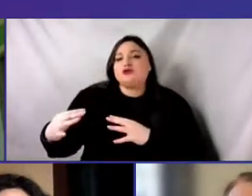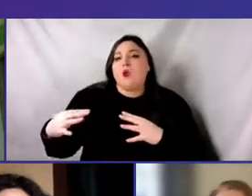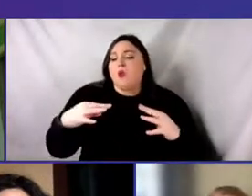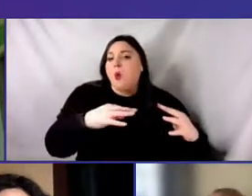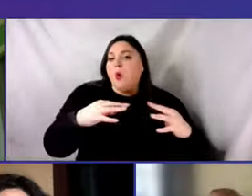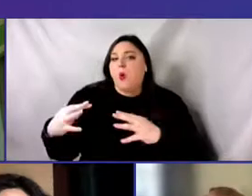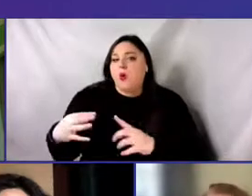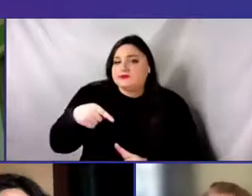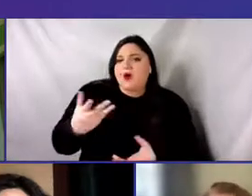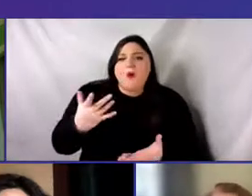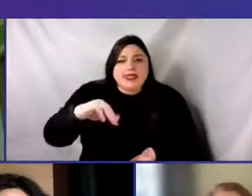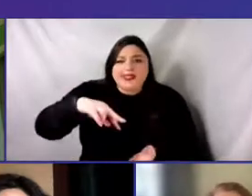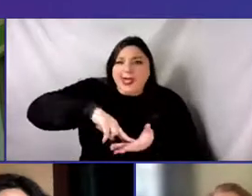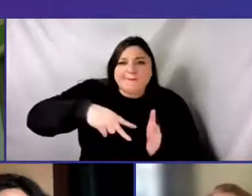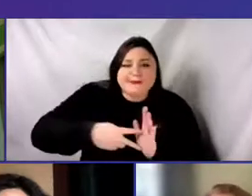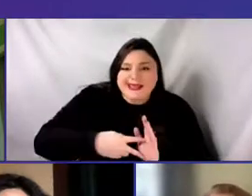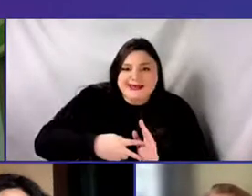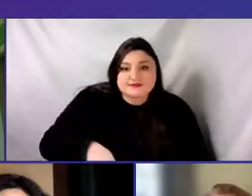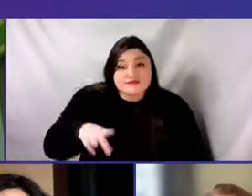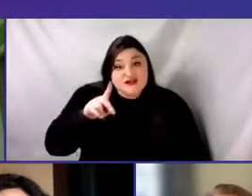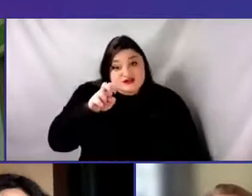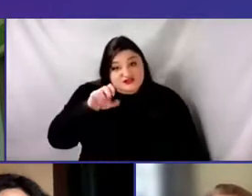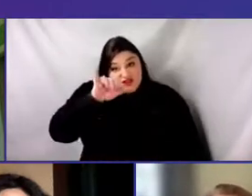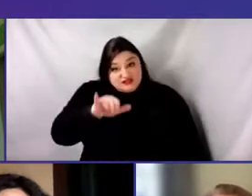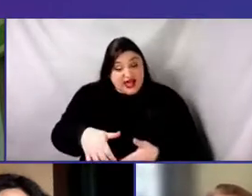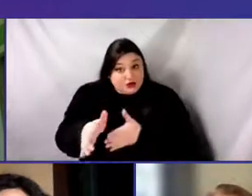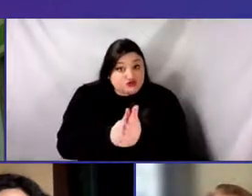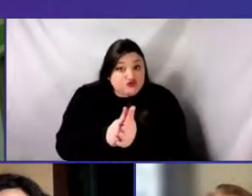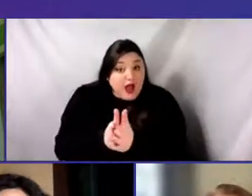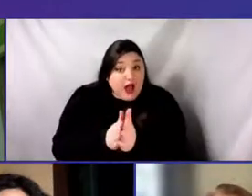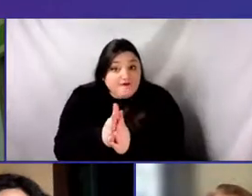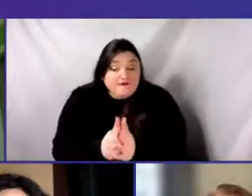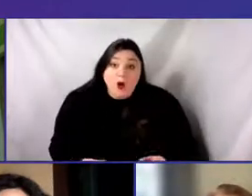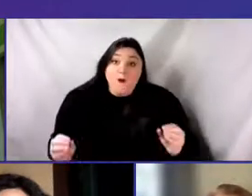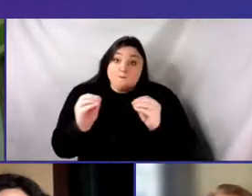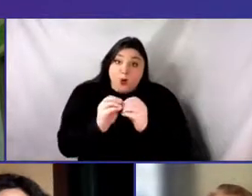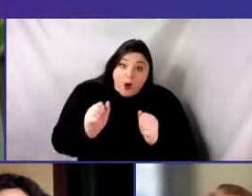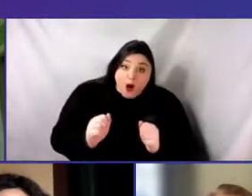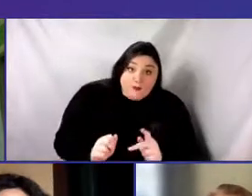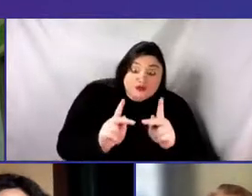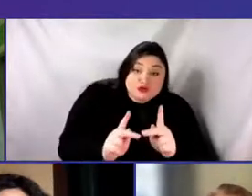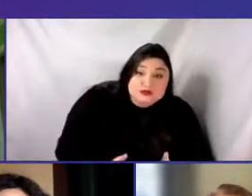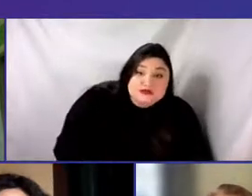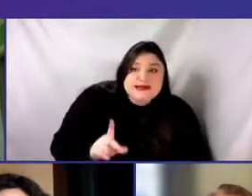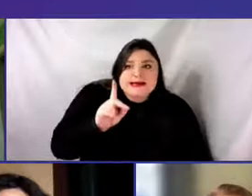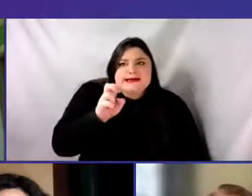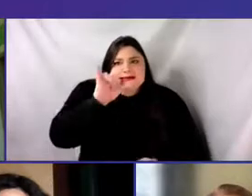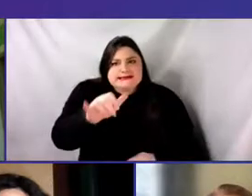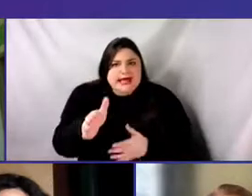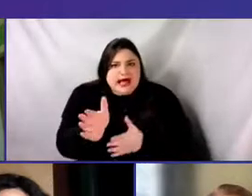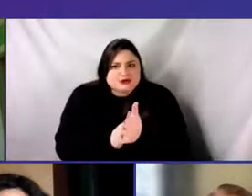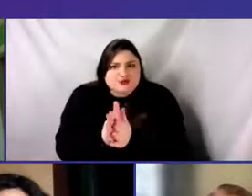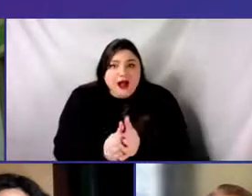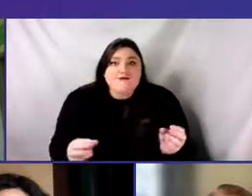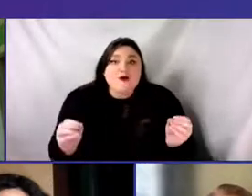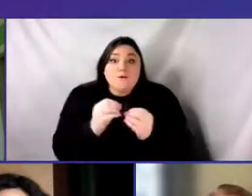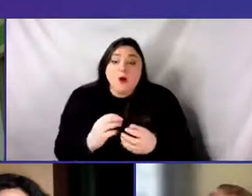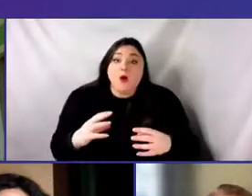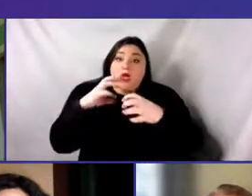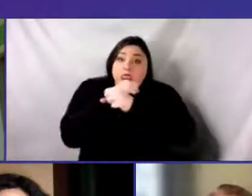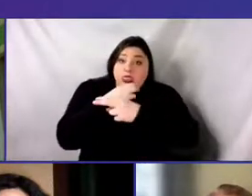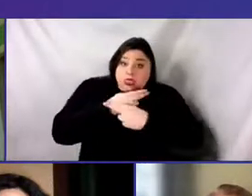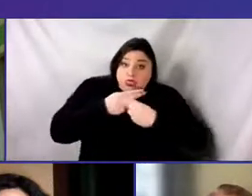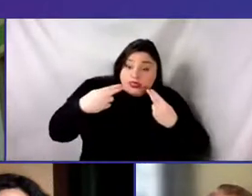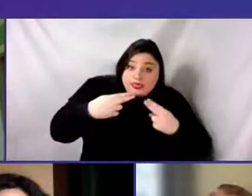does that drive opportunity, censorship, and funding across governmental,